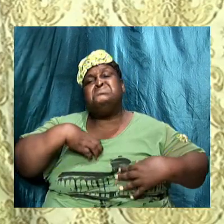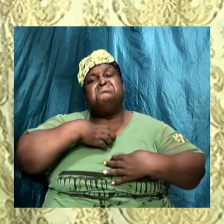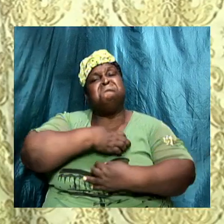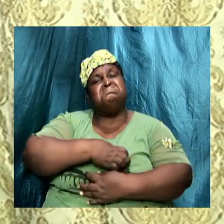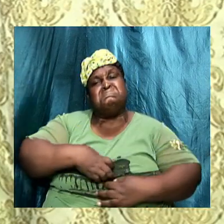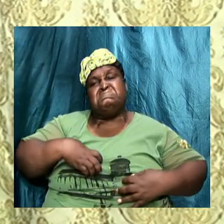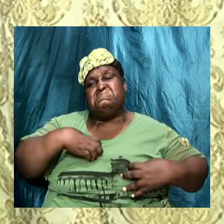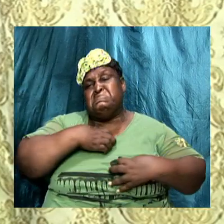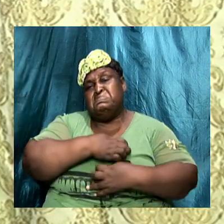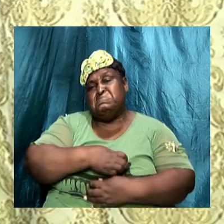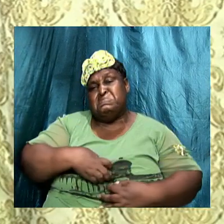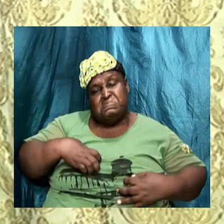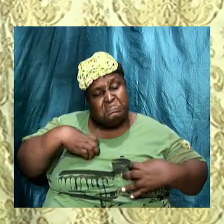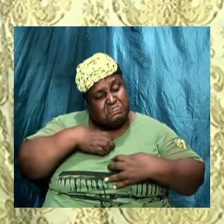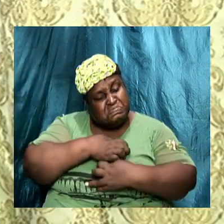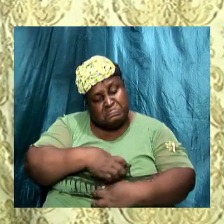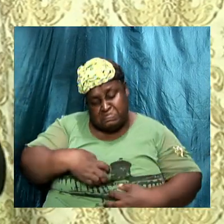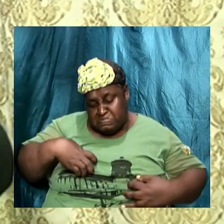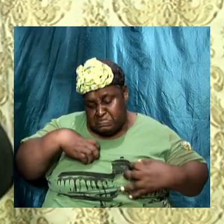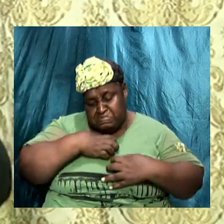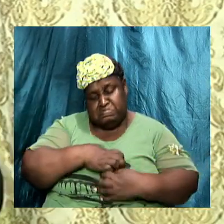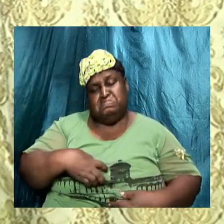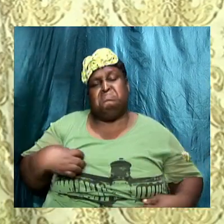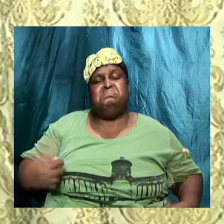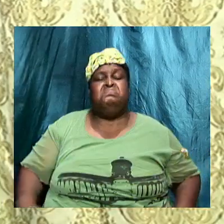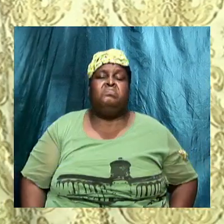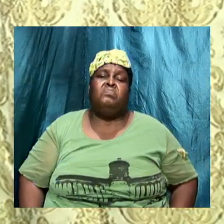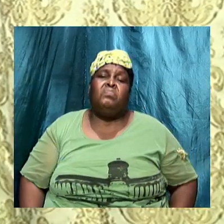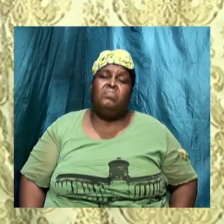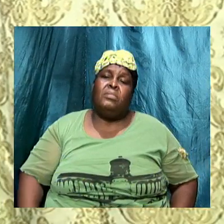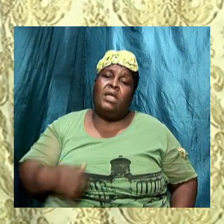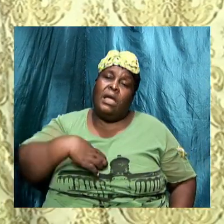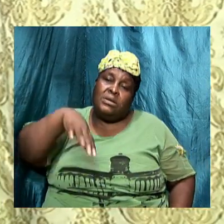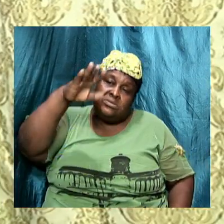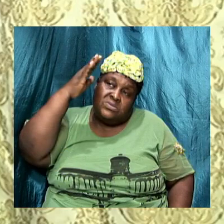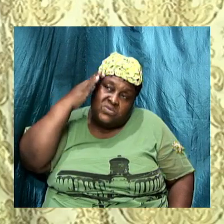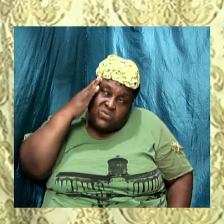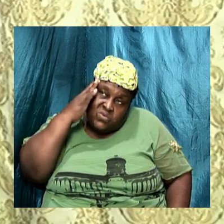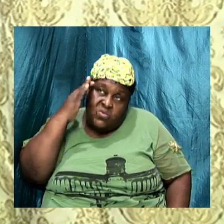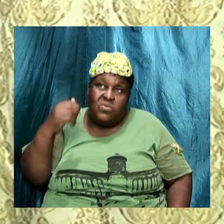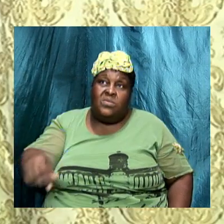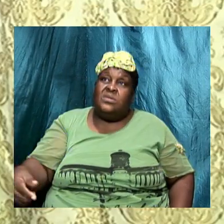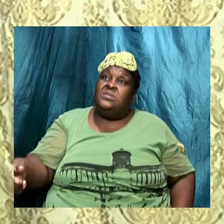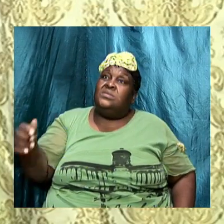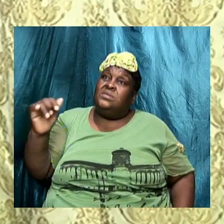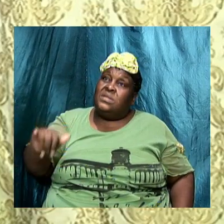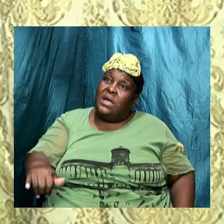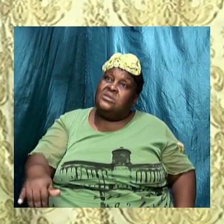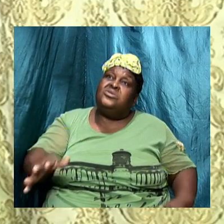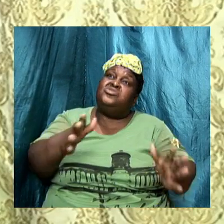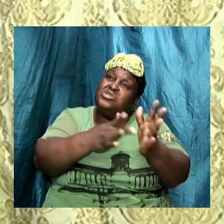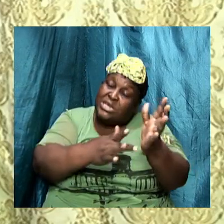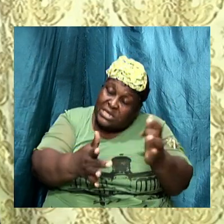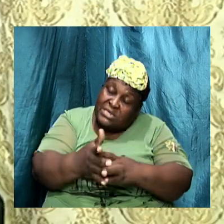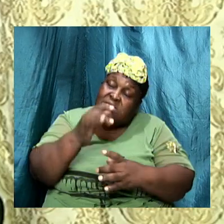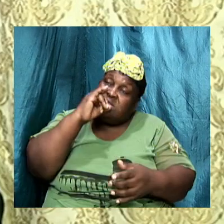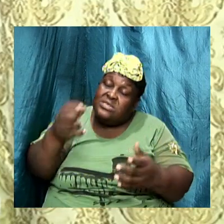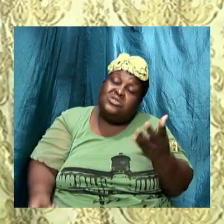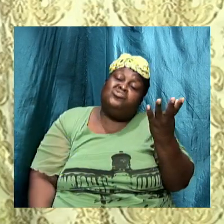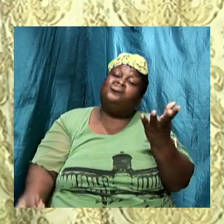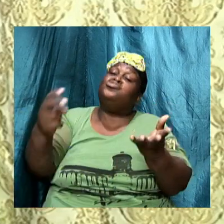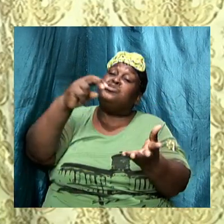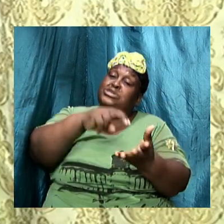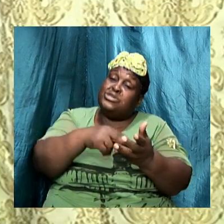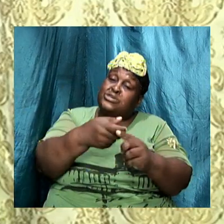of Jesus Christ I know without a shadow of a doubt that Jesus is risen from the